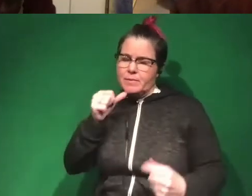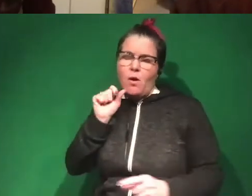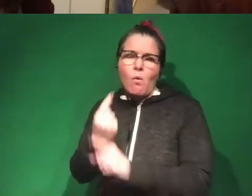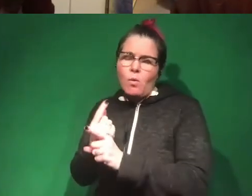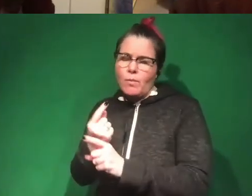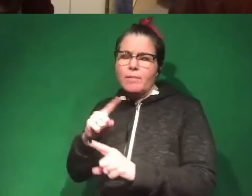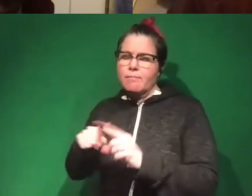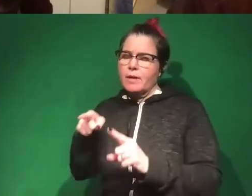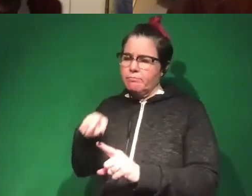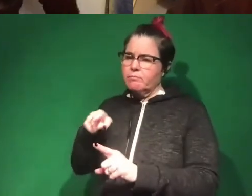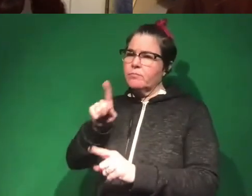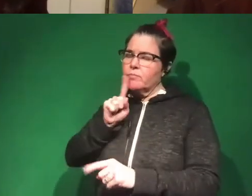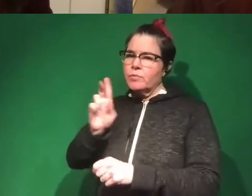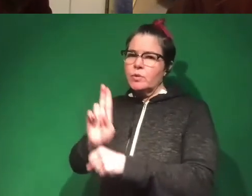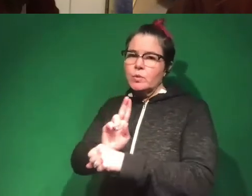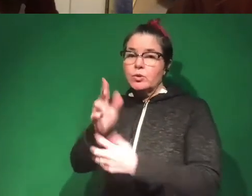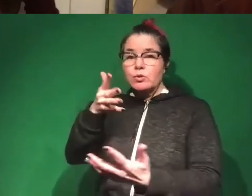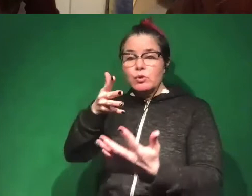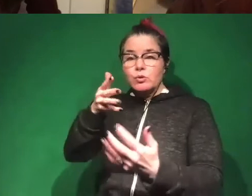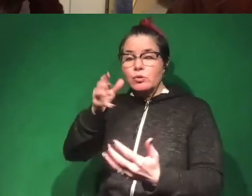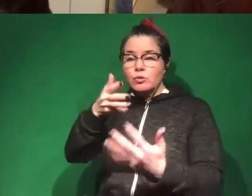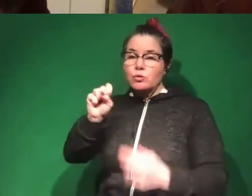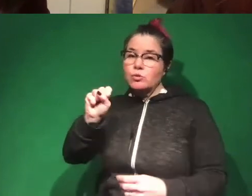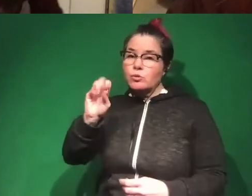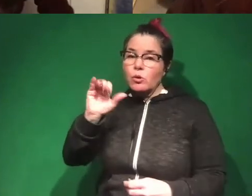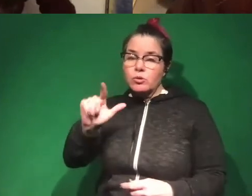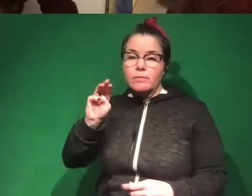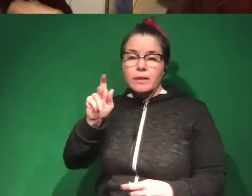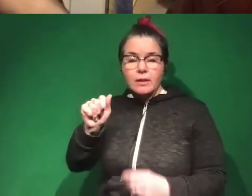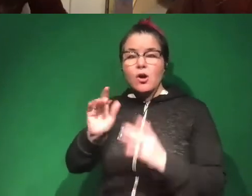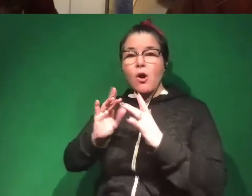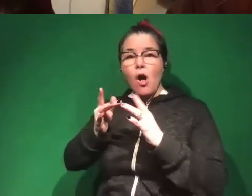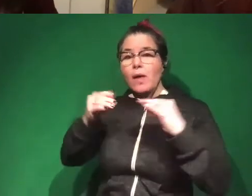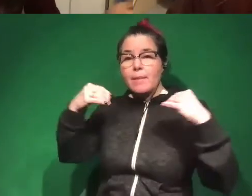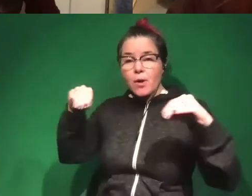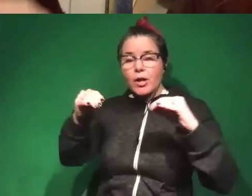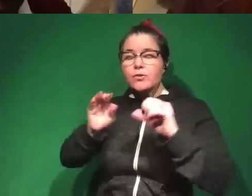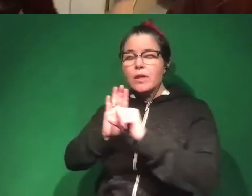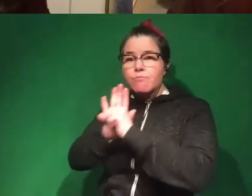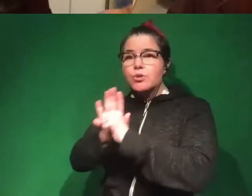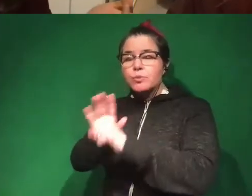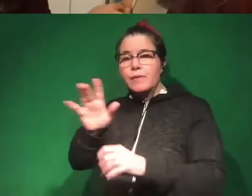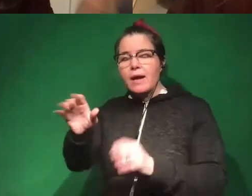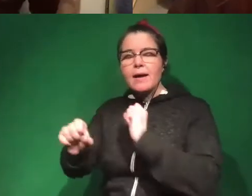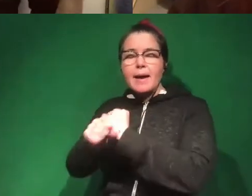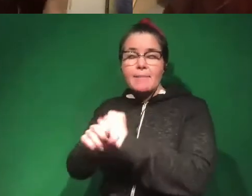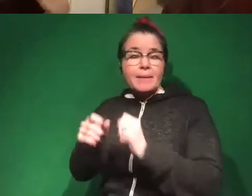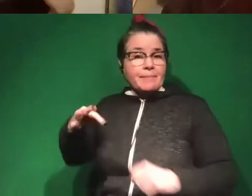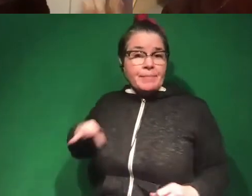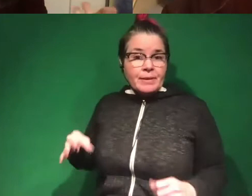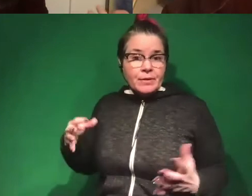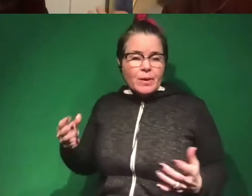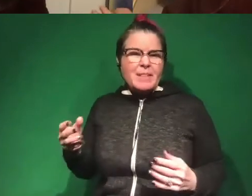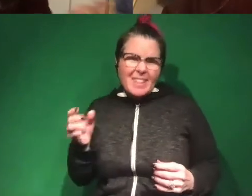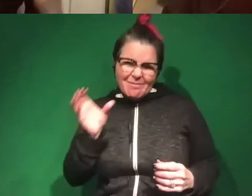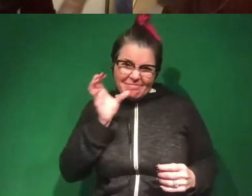one to really use things like social media and online marketing to push for a campaign. And the benefit of all of those things, I mean, it's also creepy